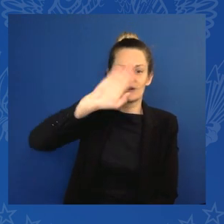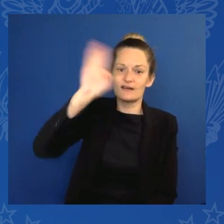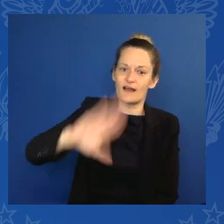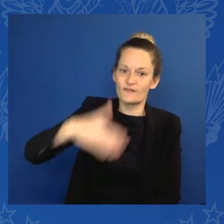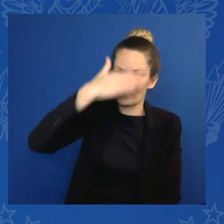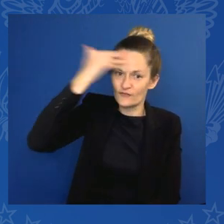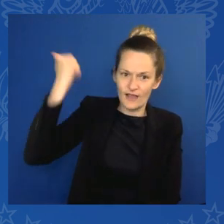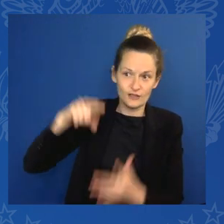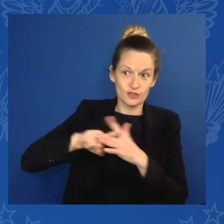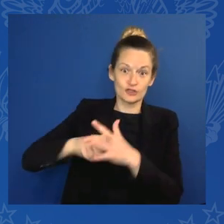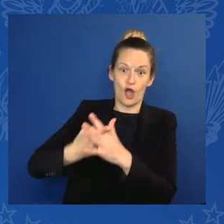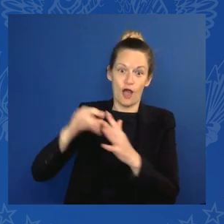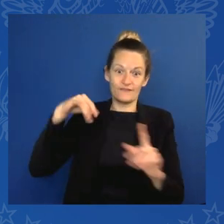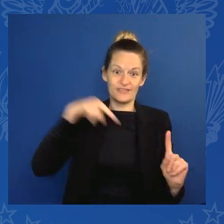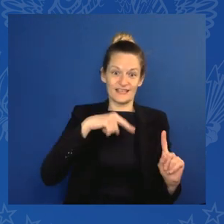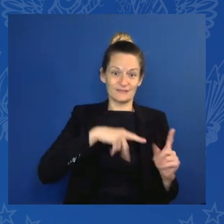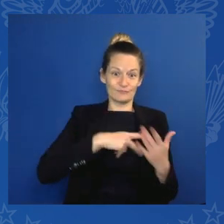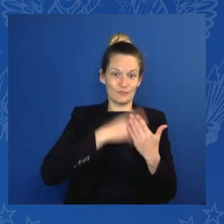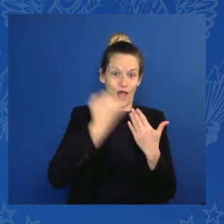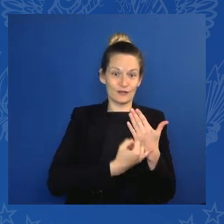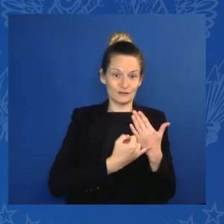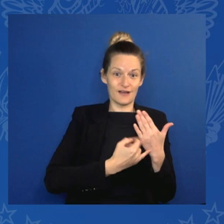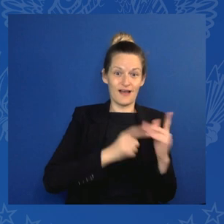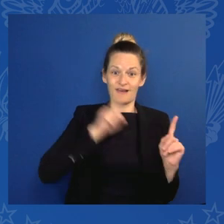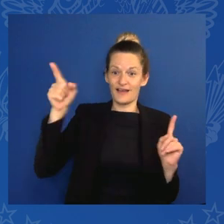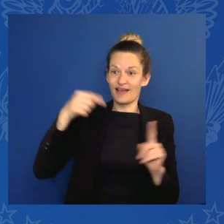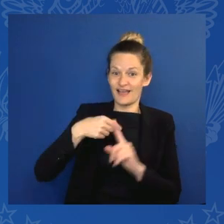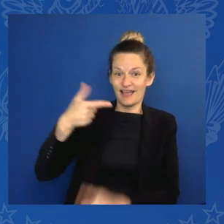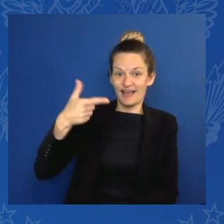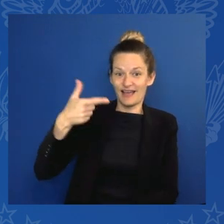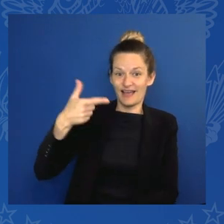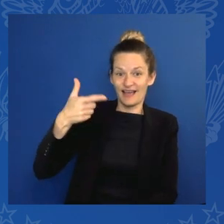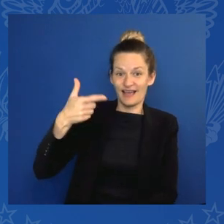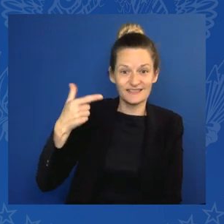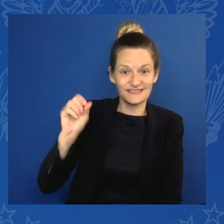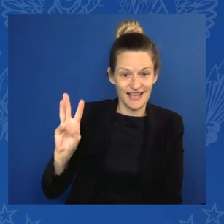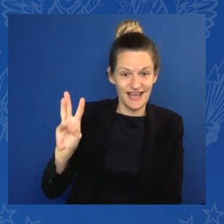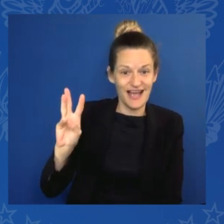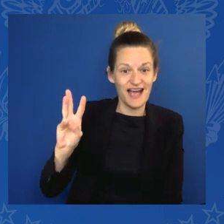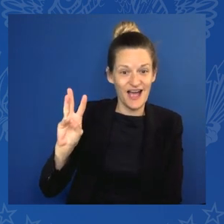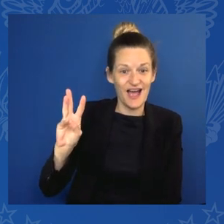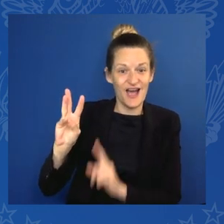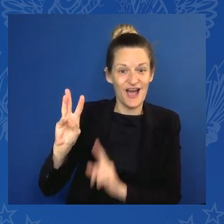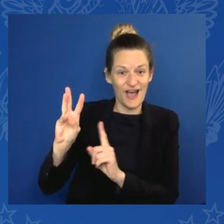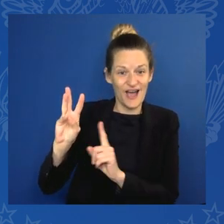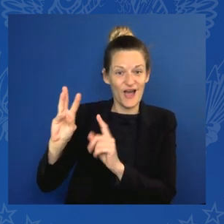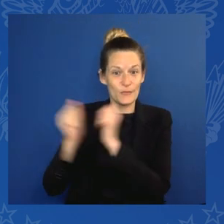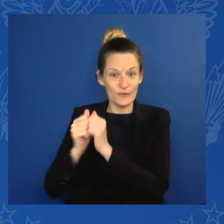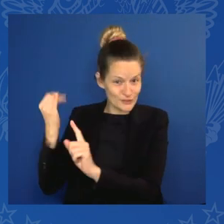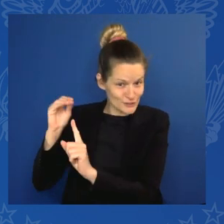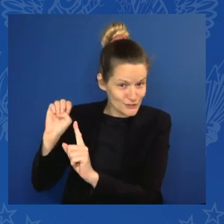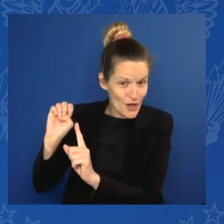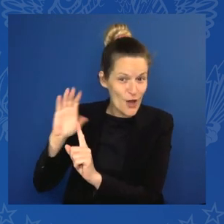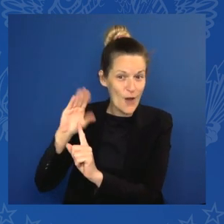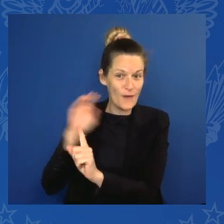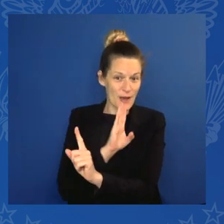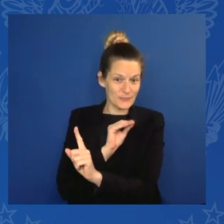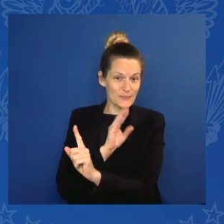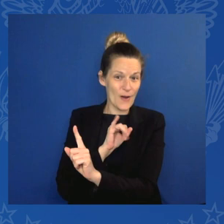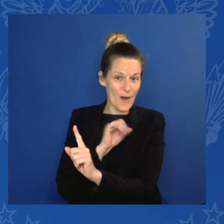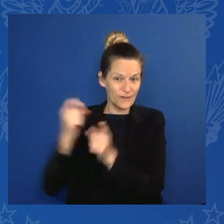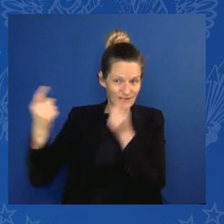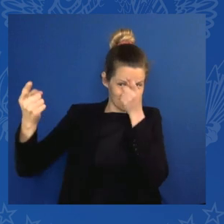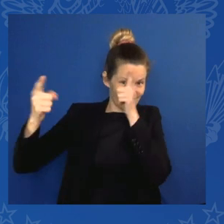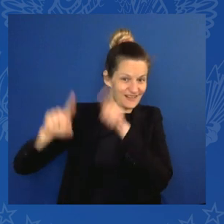the beginning of a success story. Today, the world needs these investments more than ever. And that is what